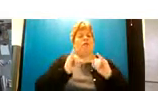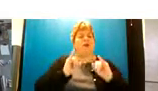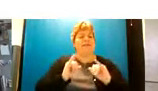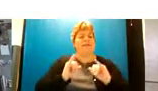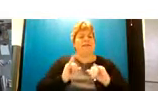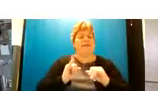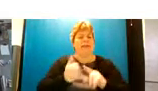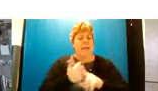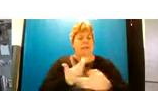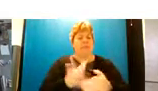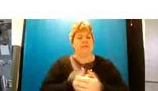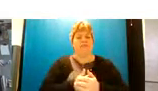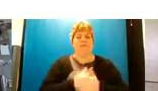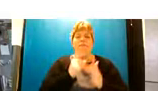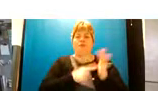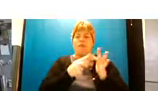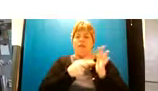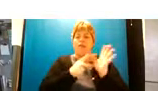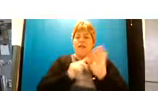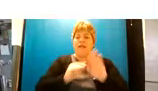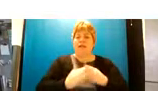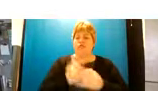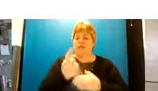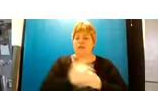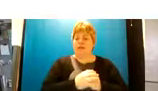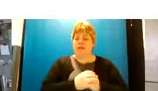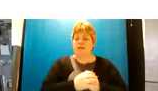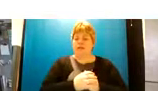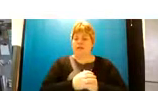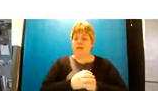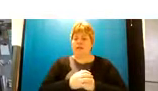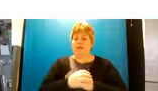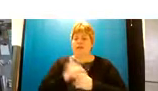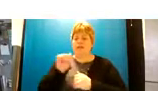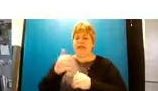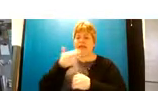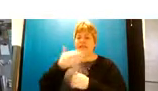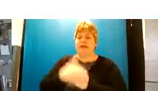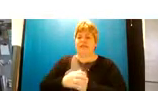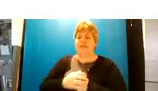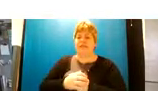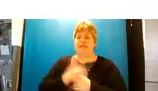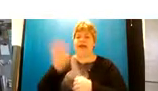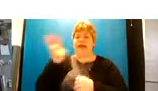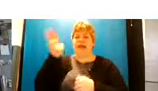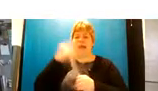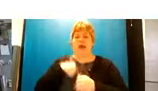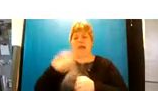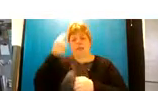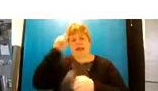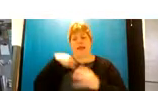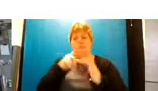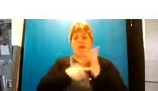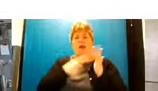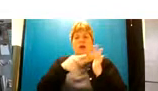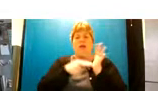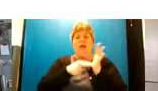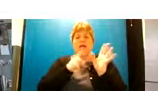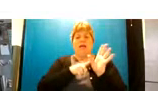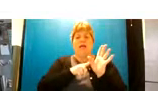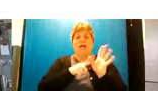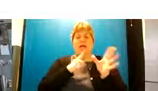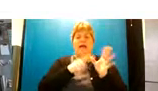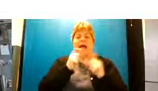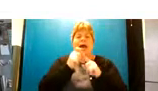that's going to go over jenny do you want to introduce yourself as well yes thanks uh jen hello everyone my name's jenny appleby senior mental